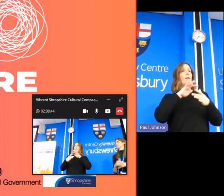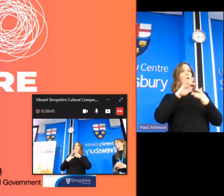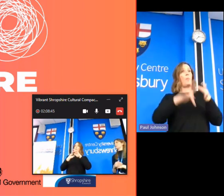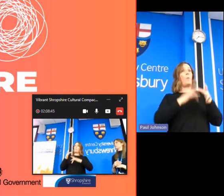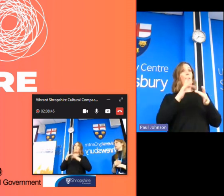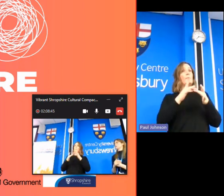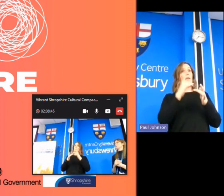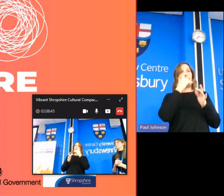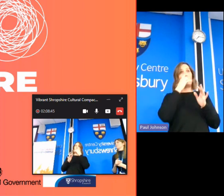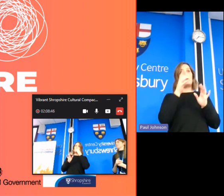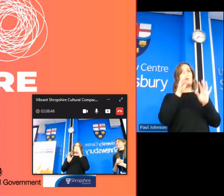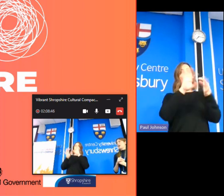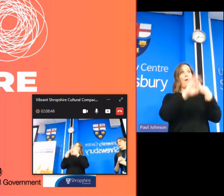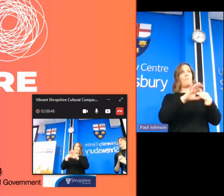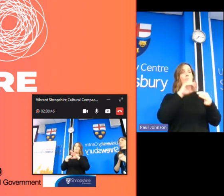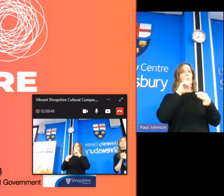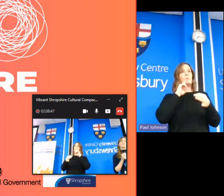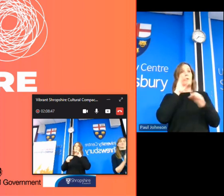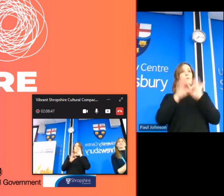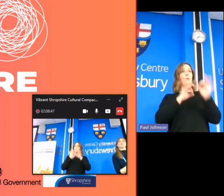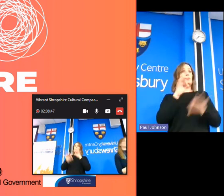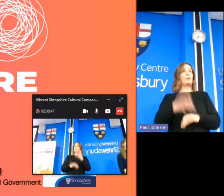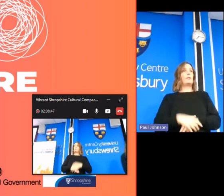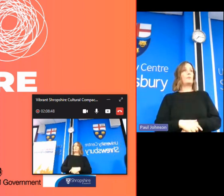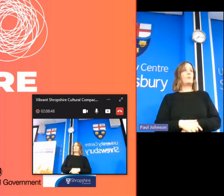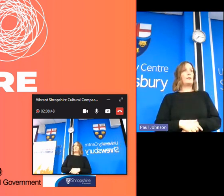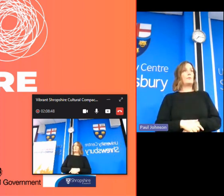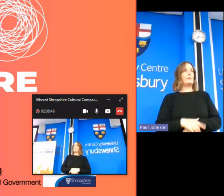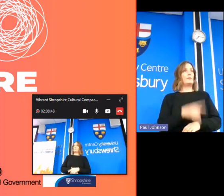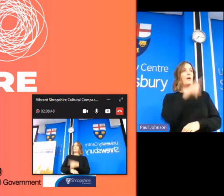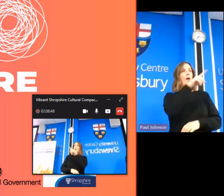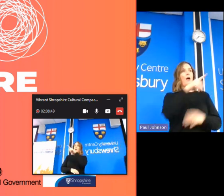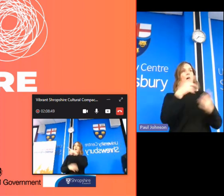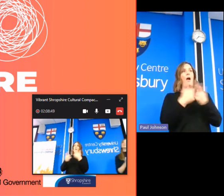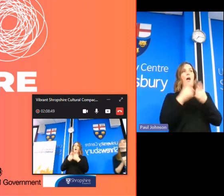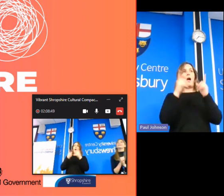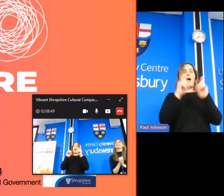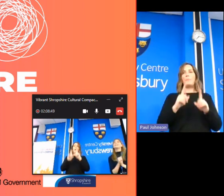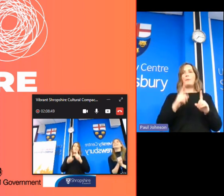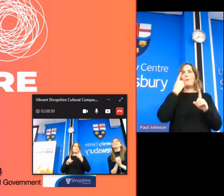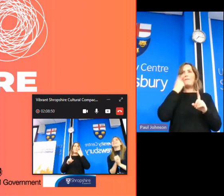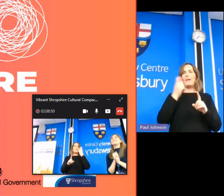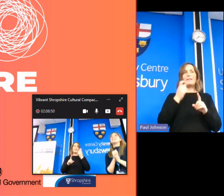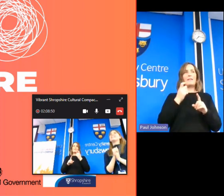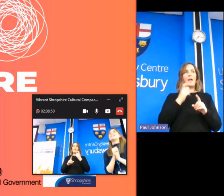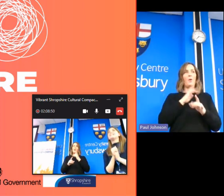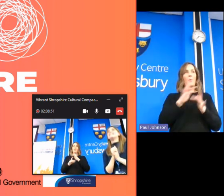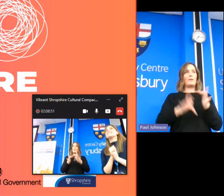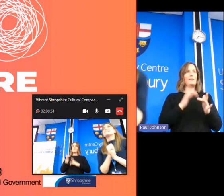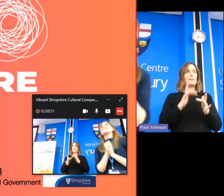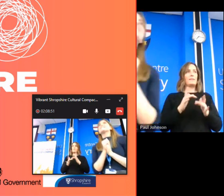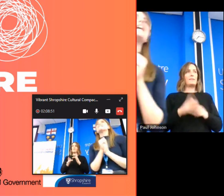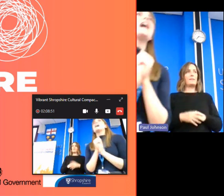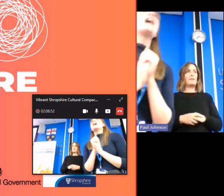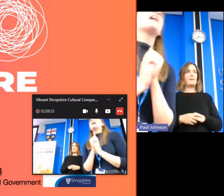on our newsletters if you sign up to those okay how can people find out that it's on your website or from your discussion